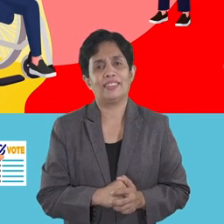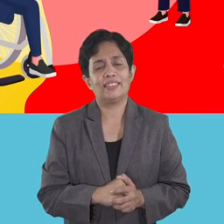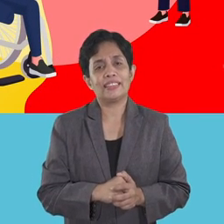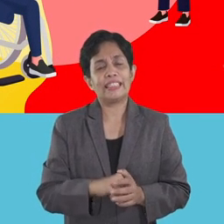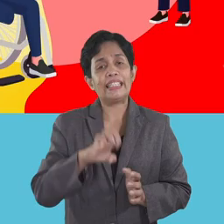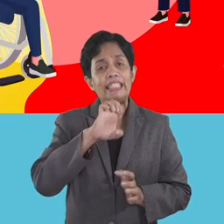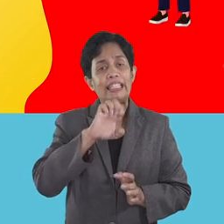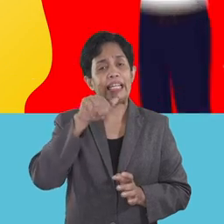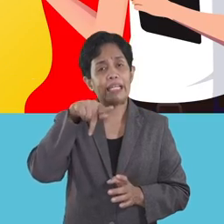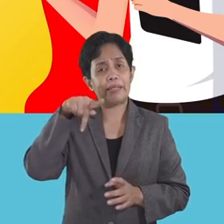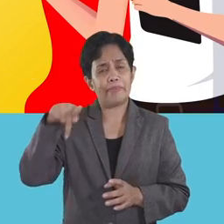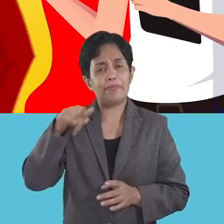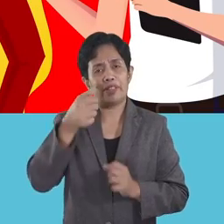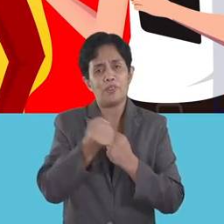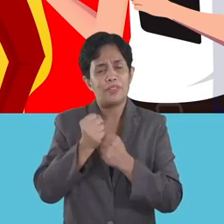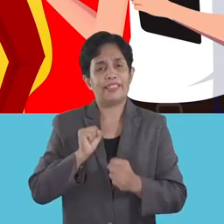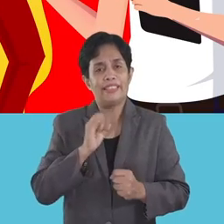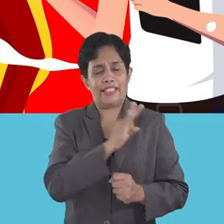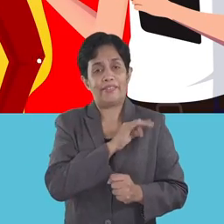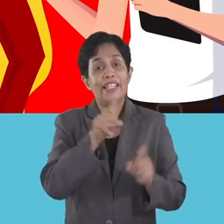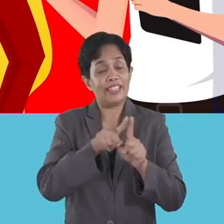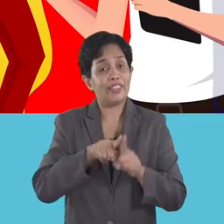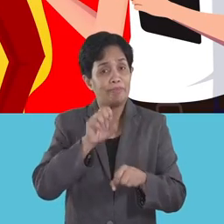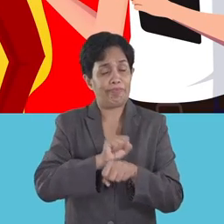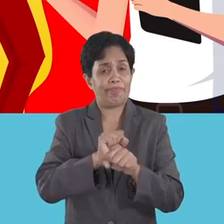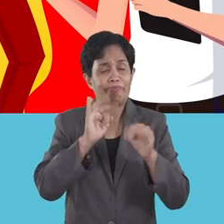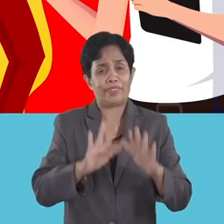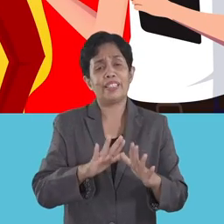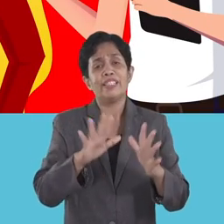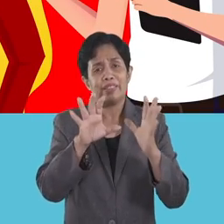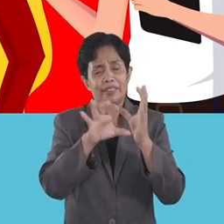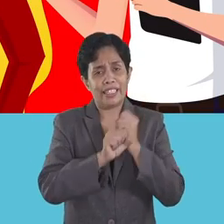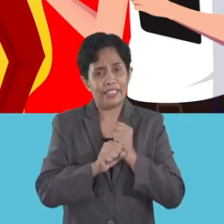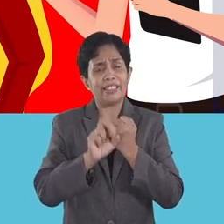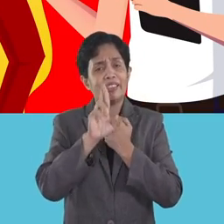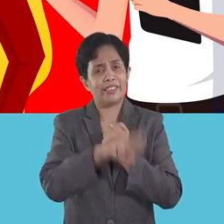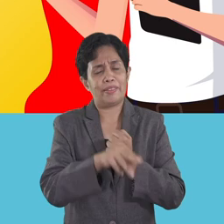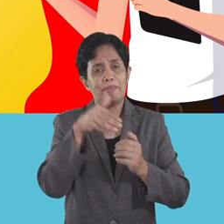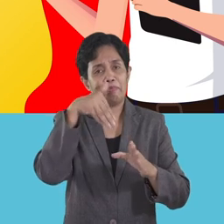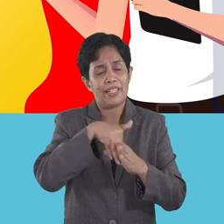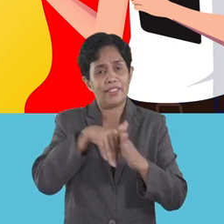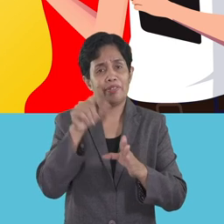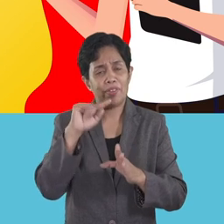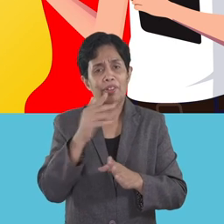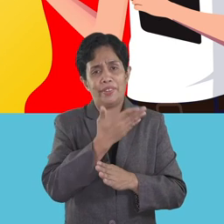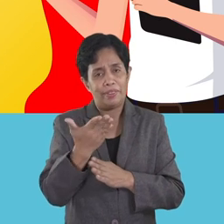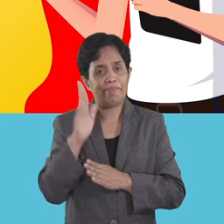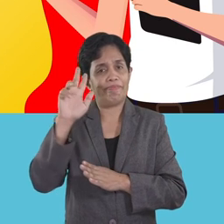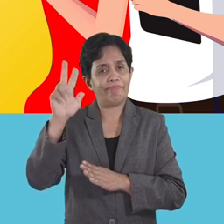An EAPP support staff will act as your runner, to retrieve and return the ballot for you. Third,